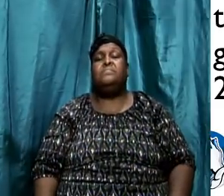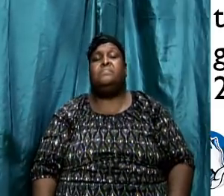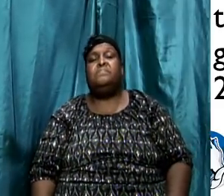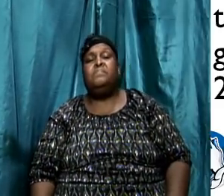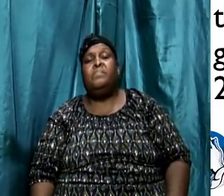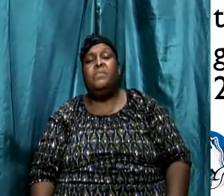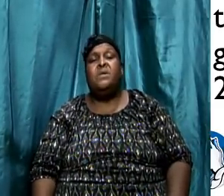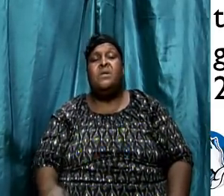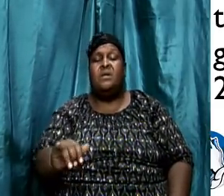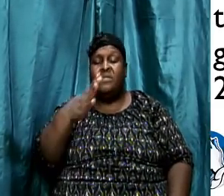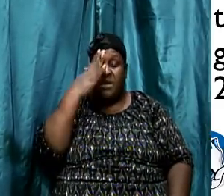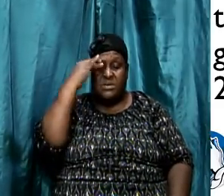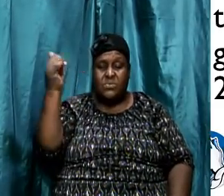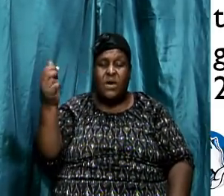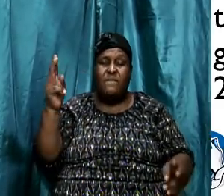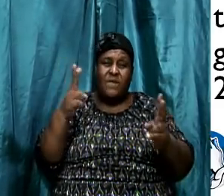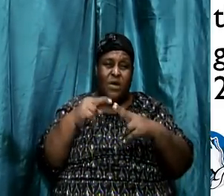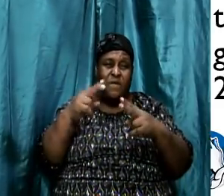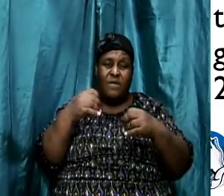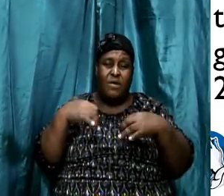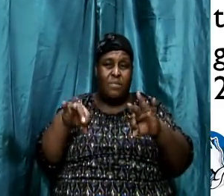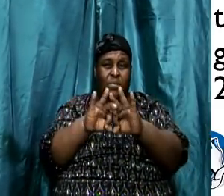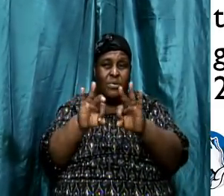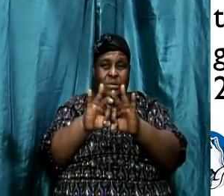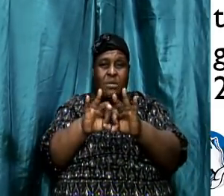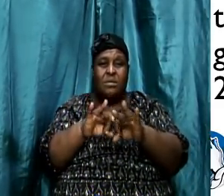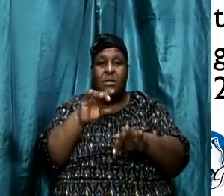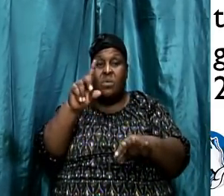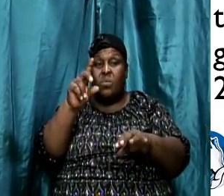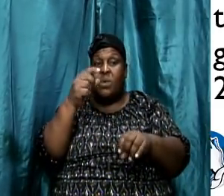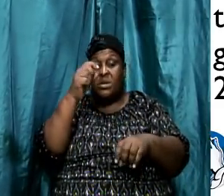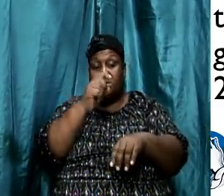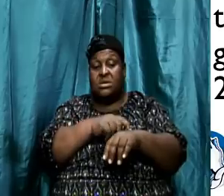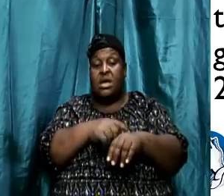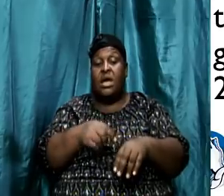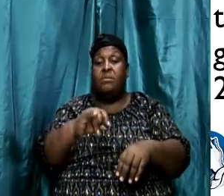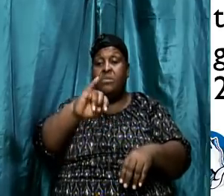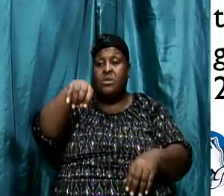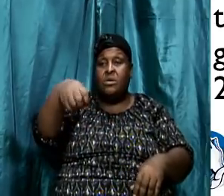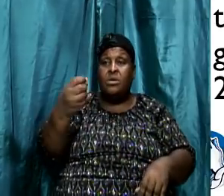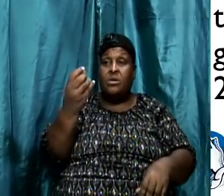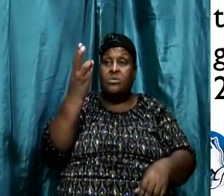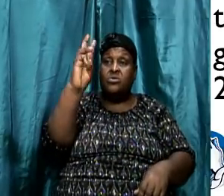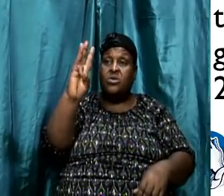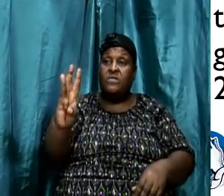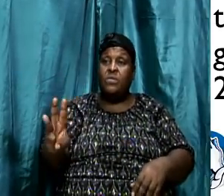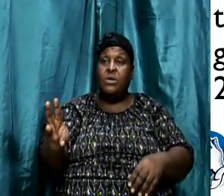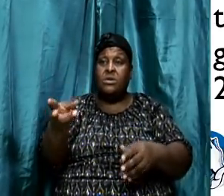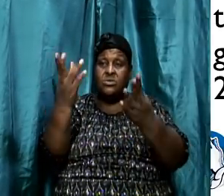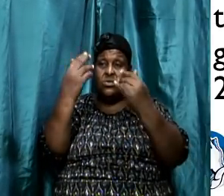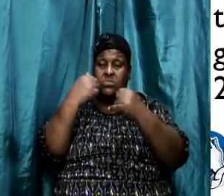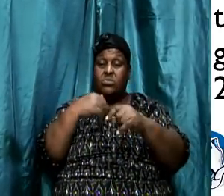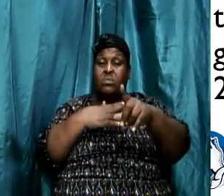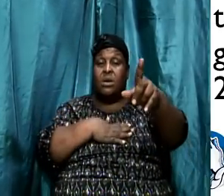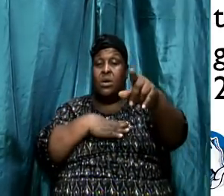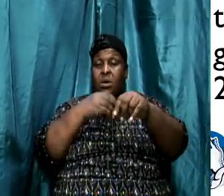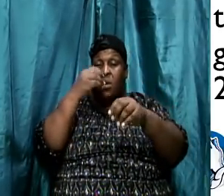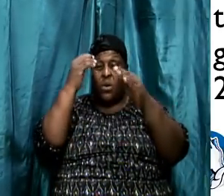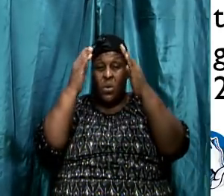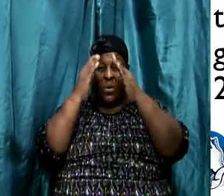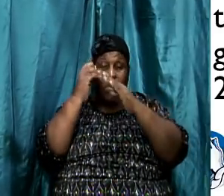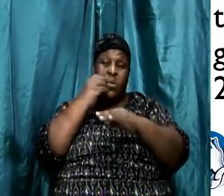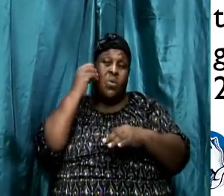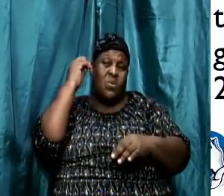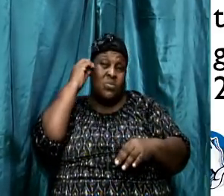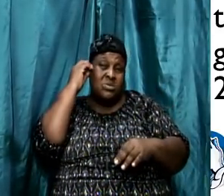it's very important. I remember one time they came to my house, and when they were reading that scripture in Colossians, words, every time they mentioned the word other, I listened,